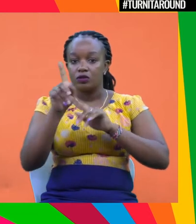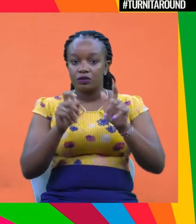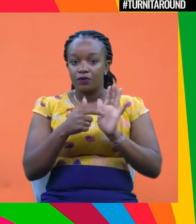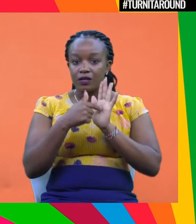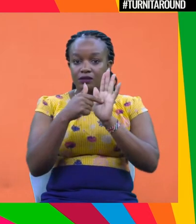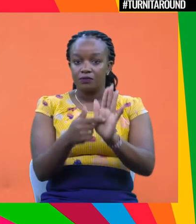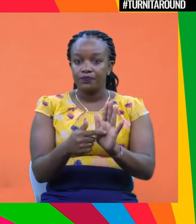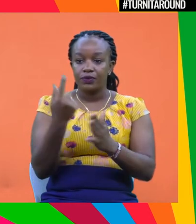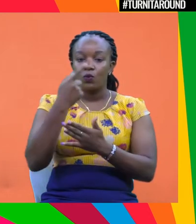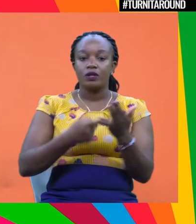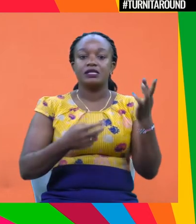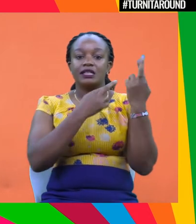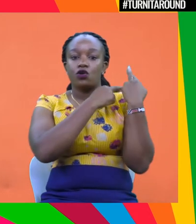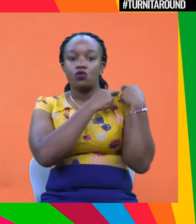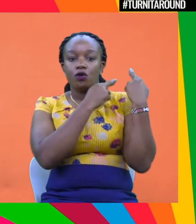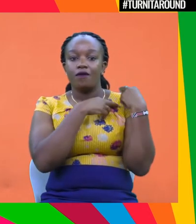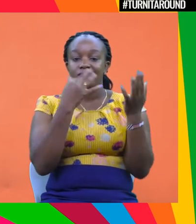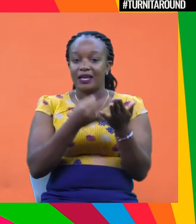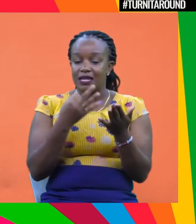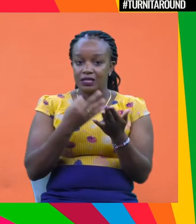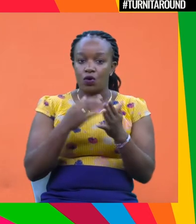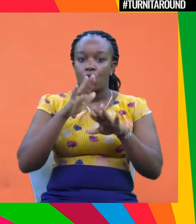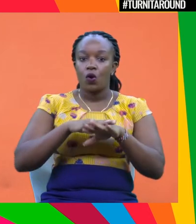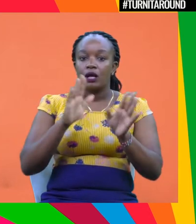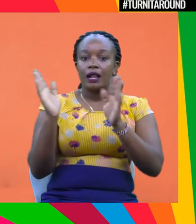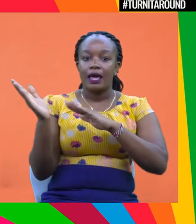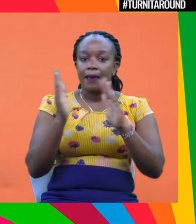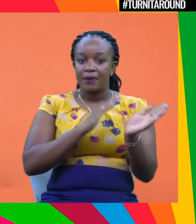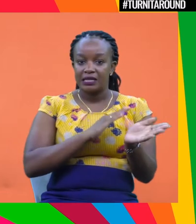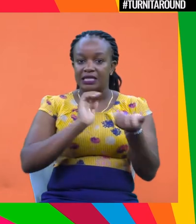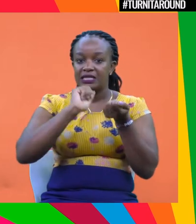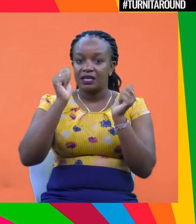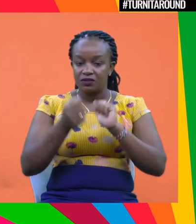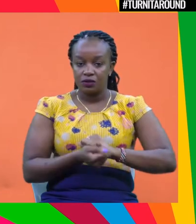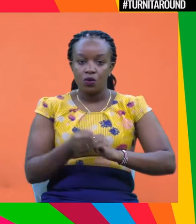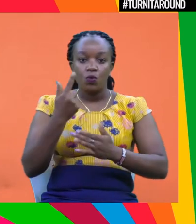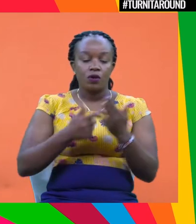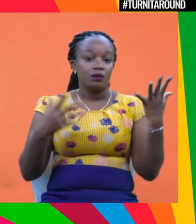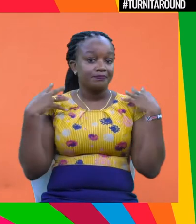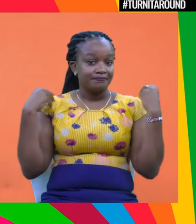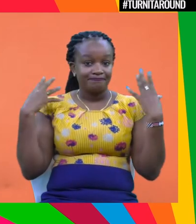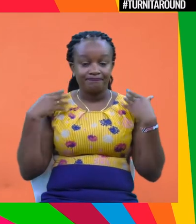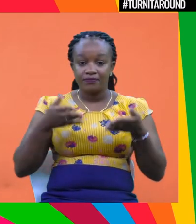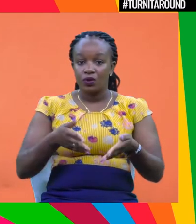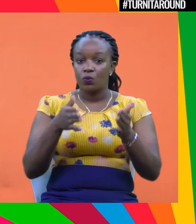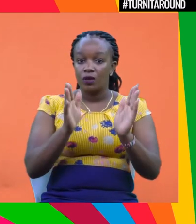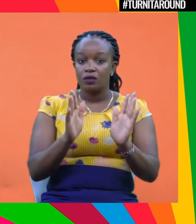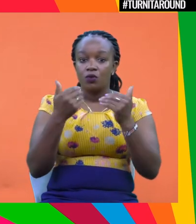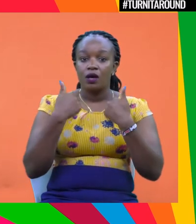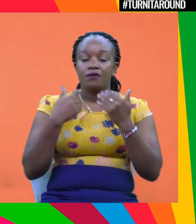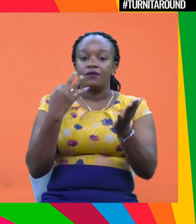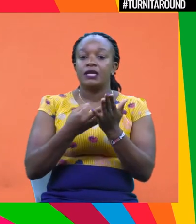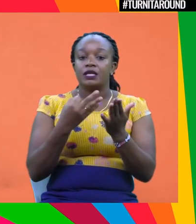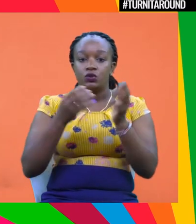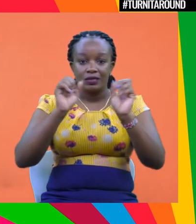such as, what is the role of finance in the face of climate change? What are some practical ways to aim for a financial